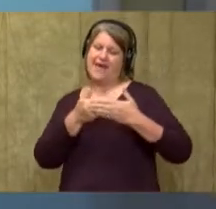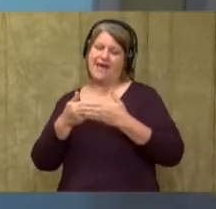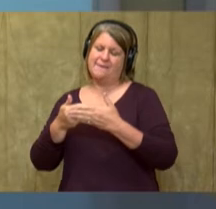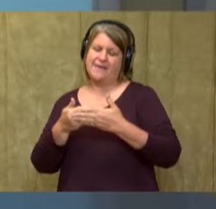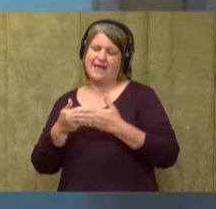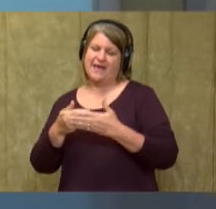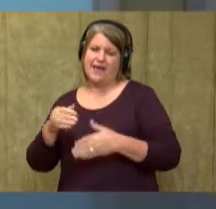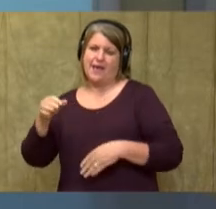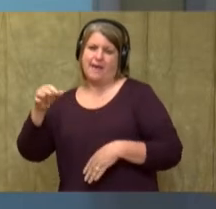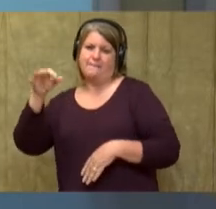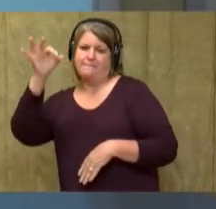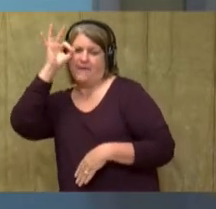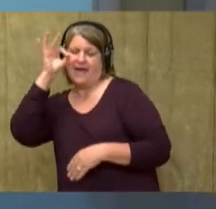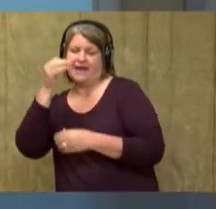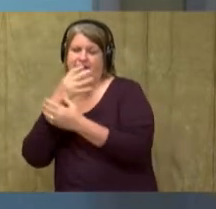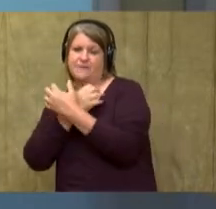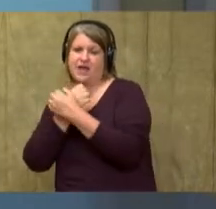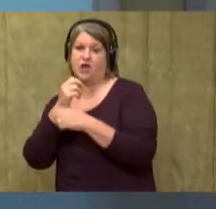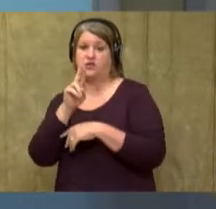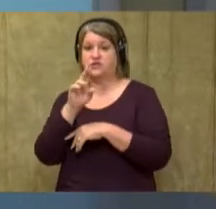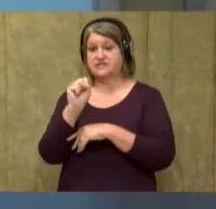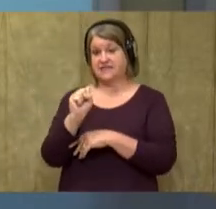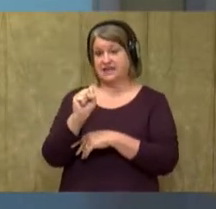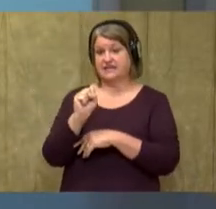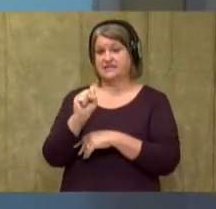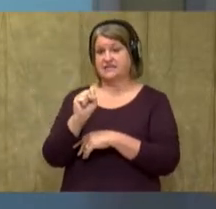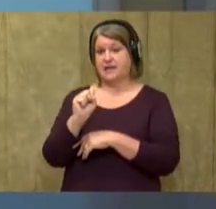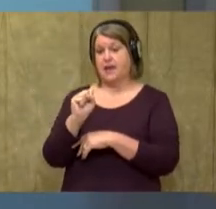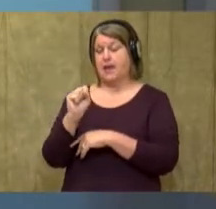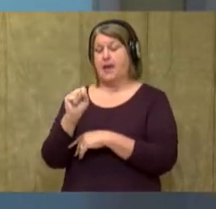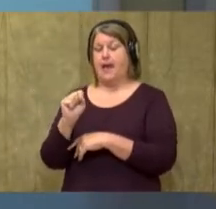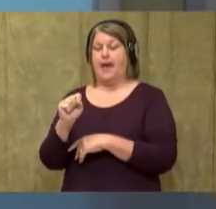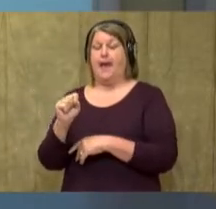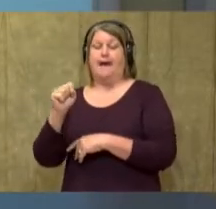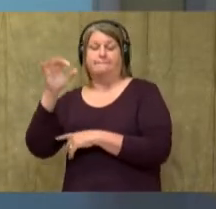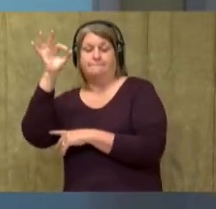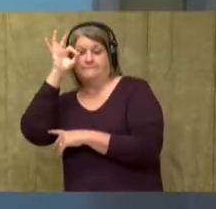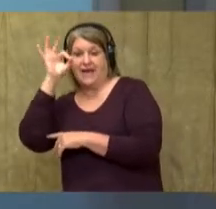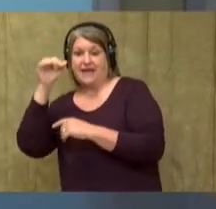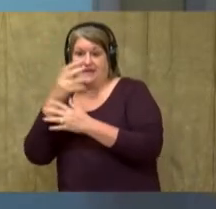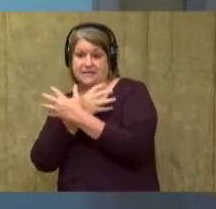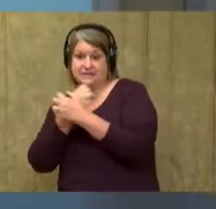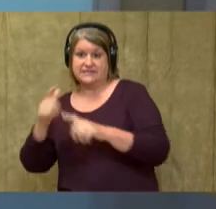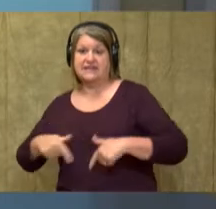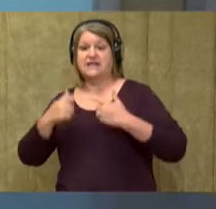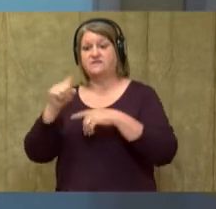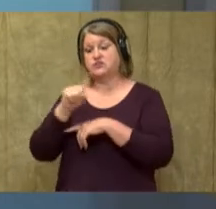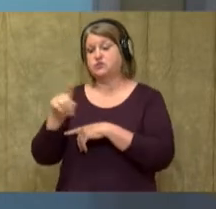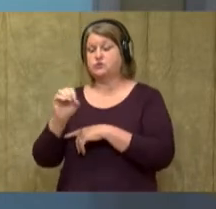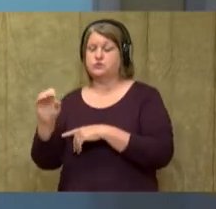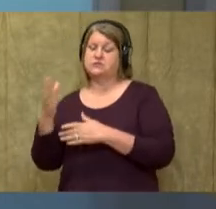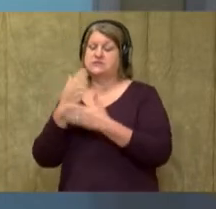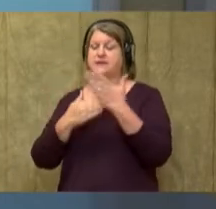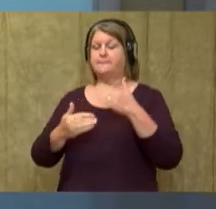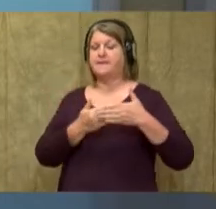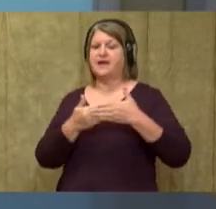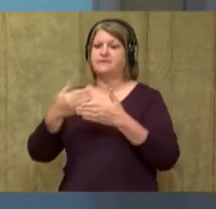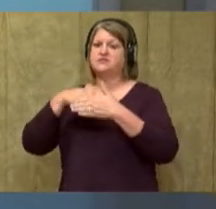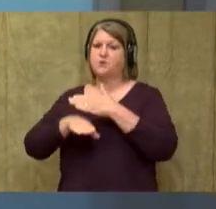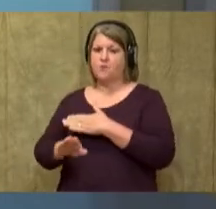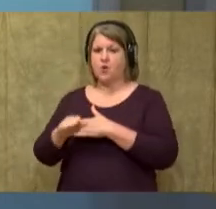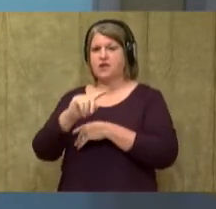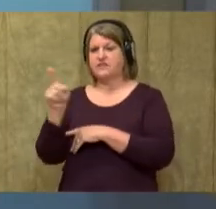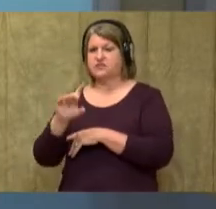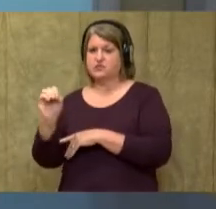In the United States, pandas live in zoos. Some baby pandas are born in the zoo. A